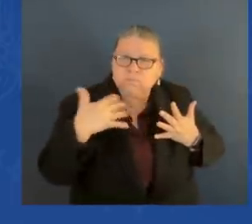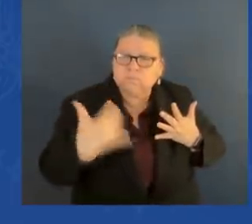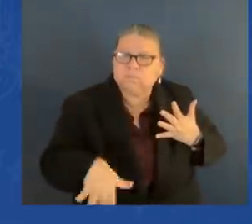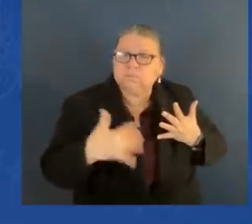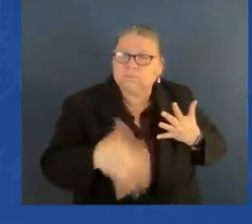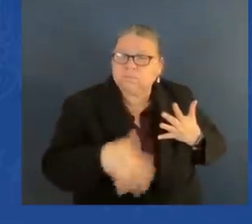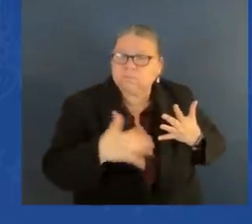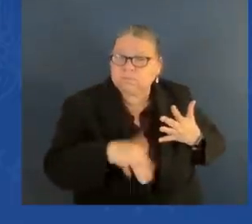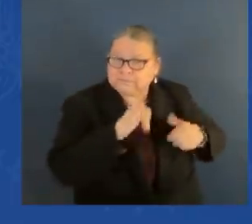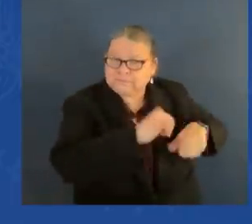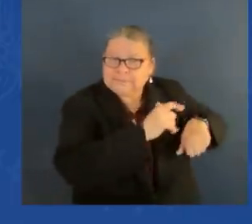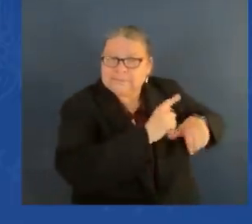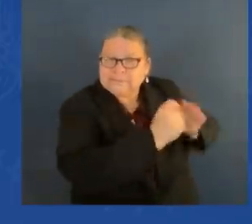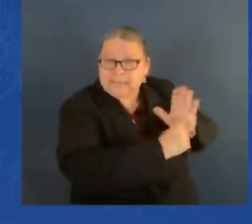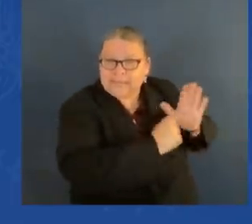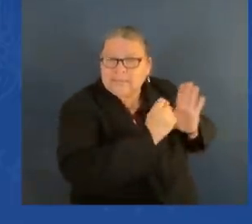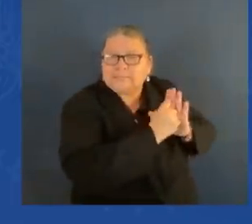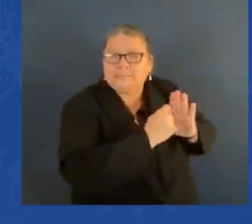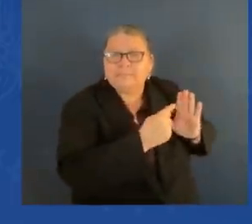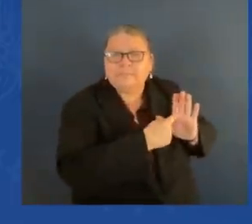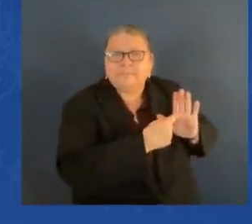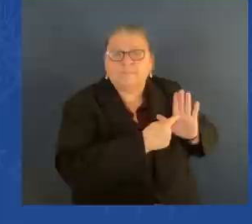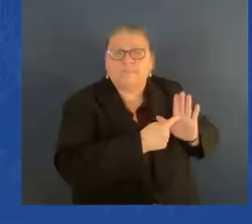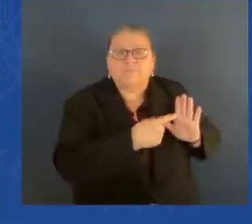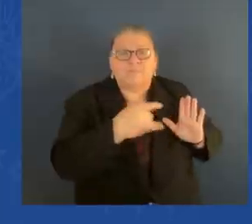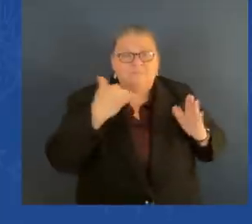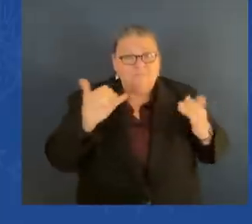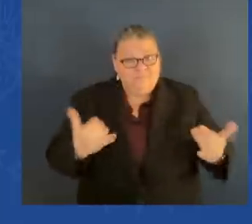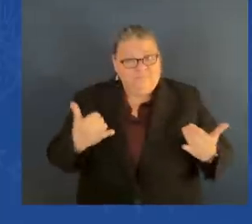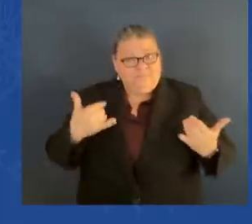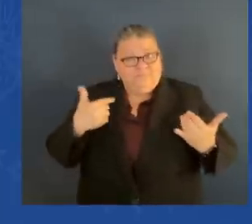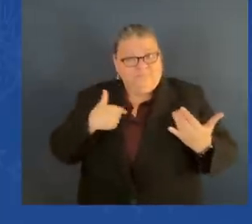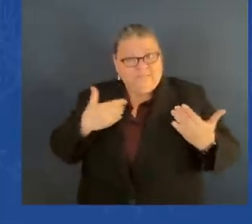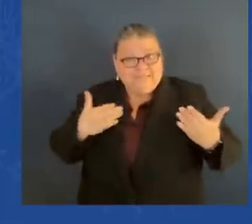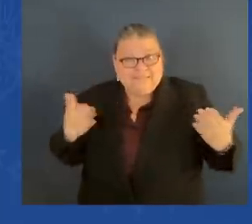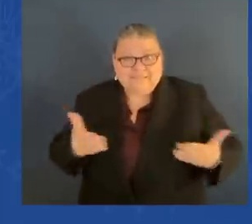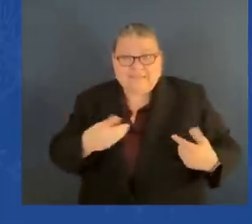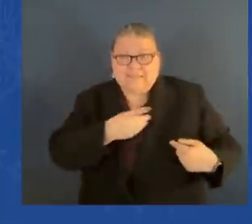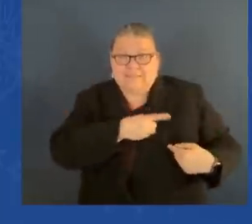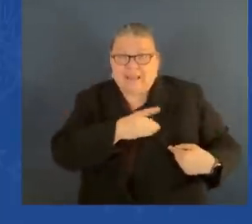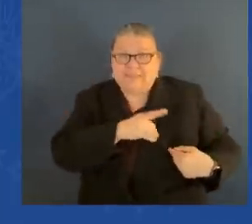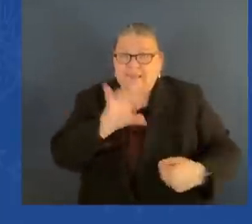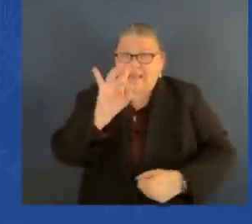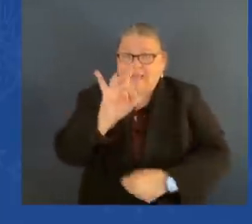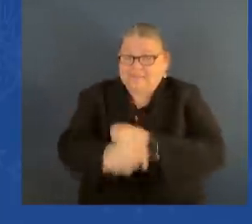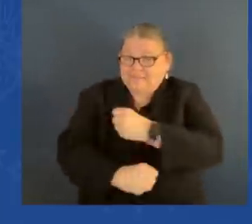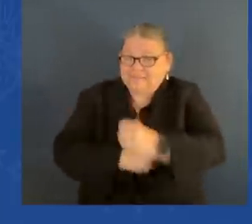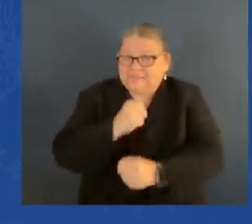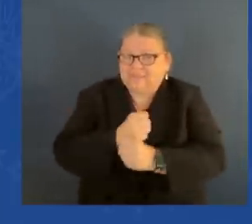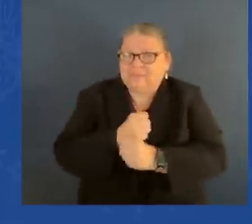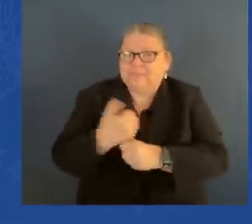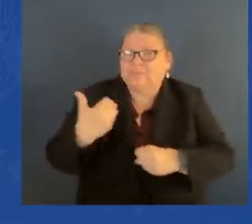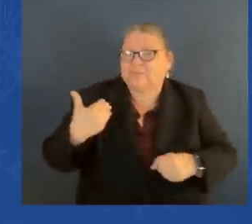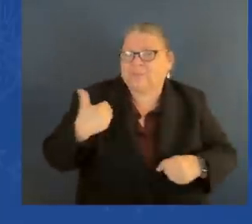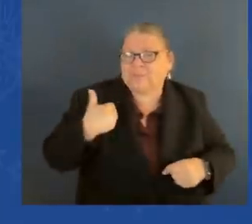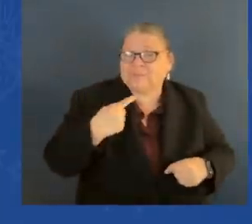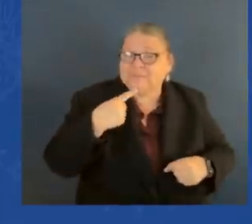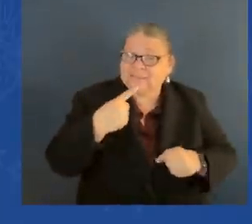Most of you remember that Fritz went to the Mayo Clinic for a quadruple bypass the very next day.